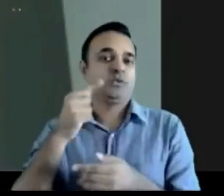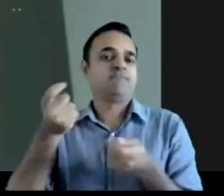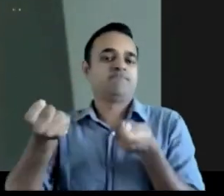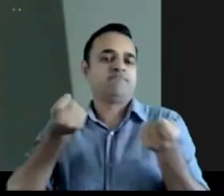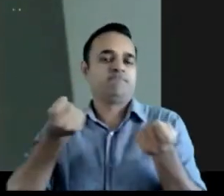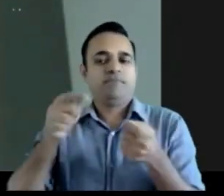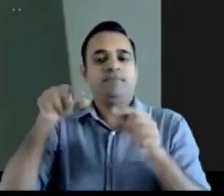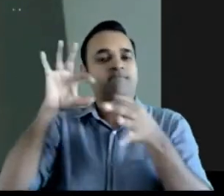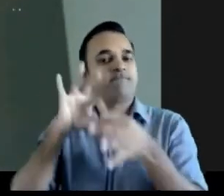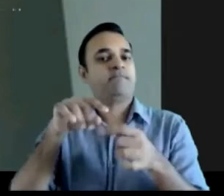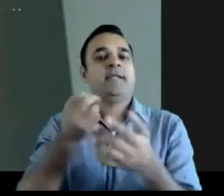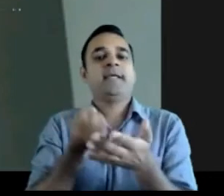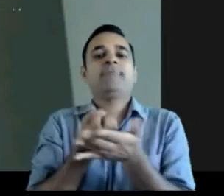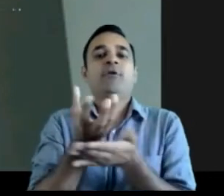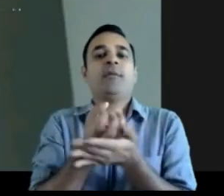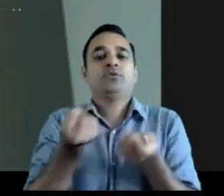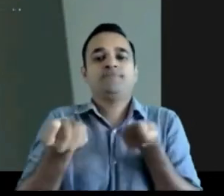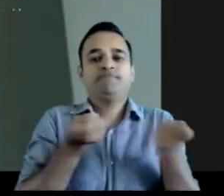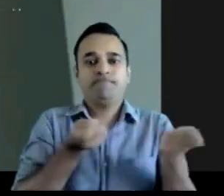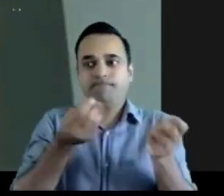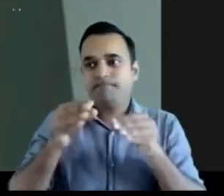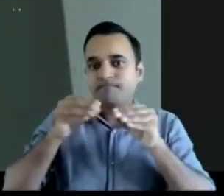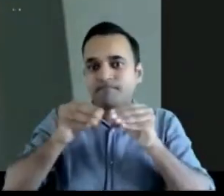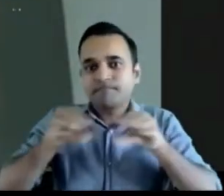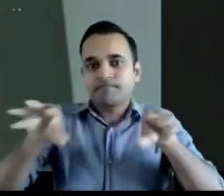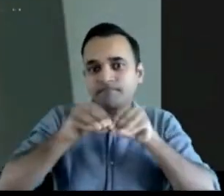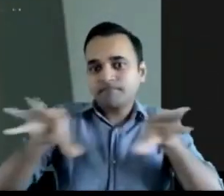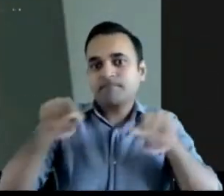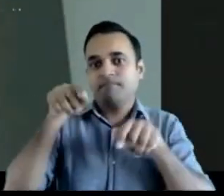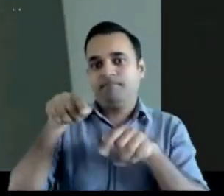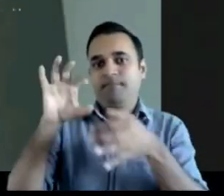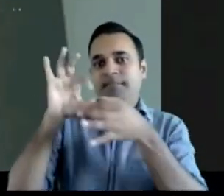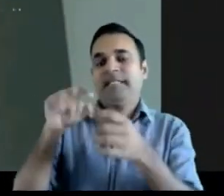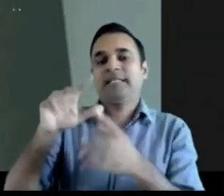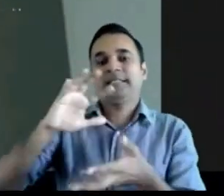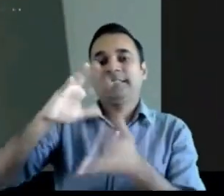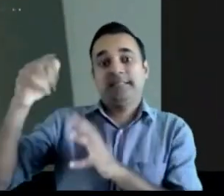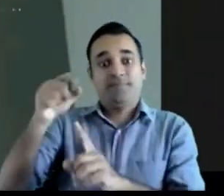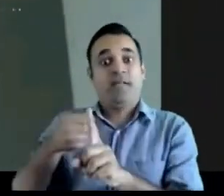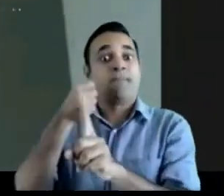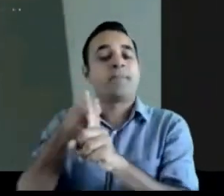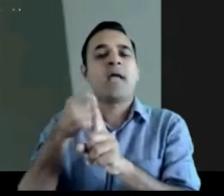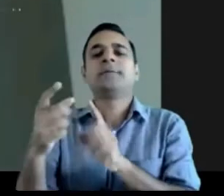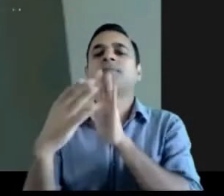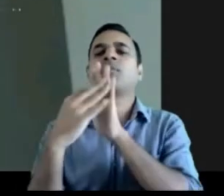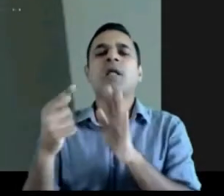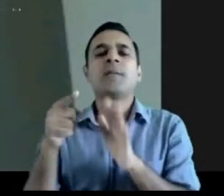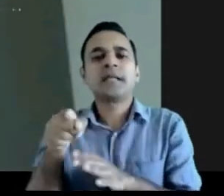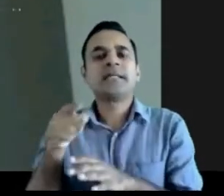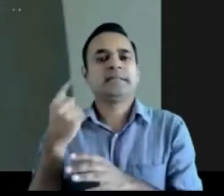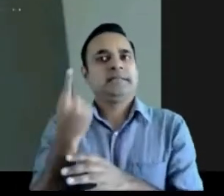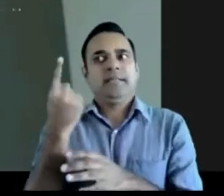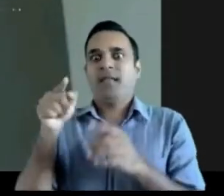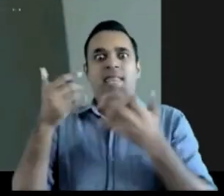um it's being it's becoming more and more important i think all the work we do not only response but also prevention mitigation